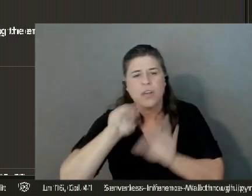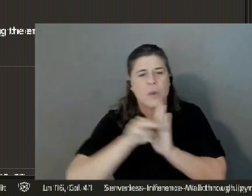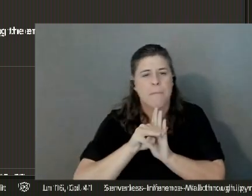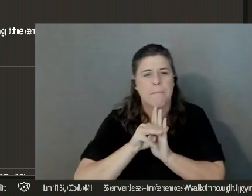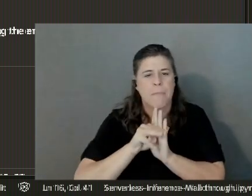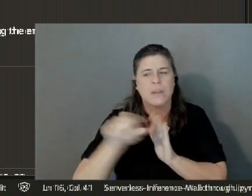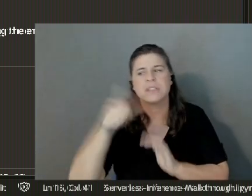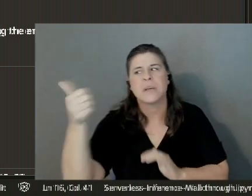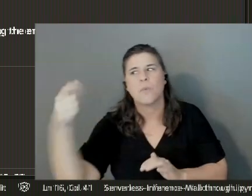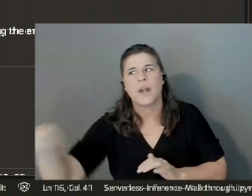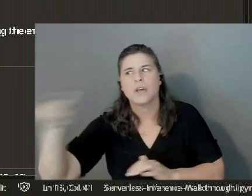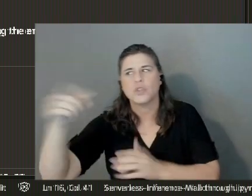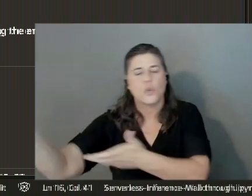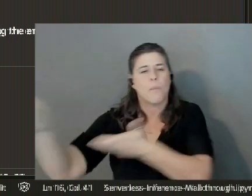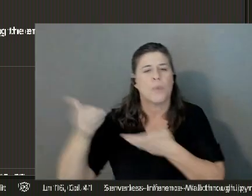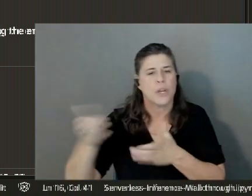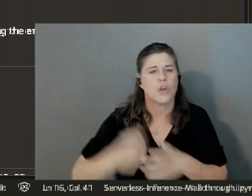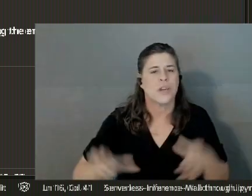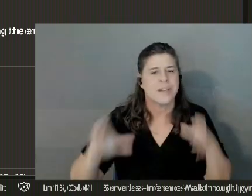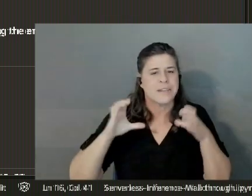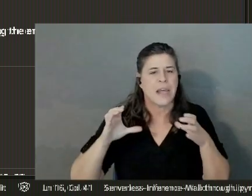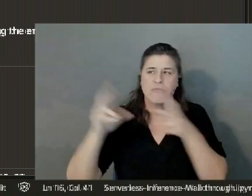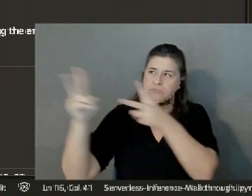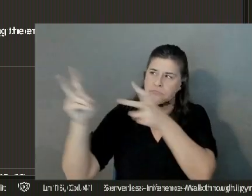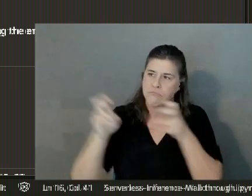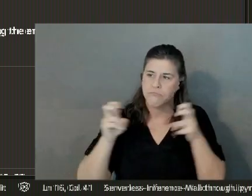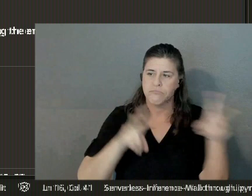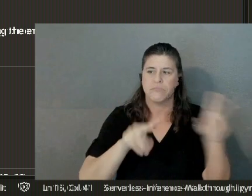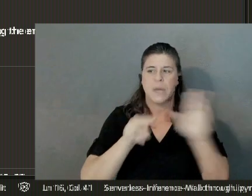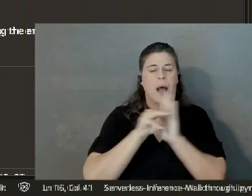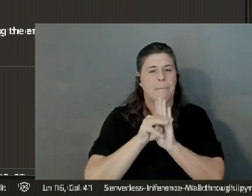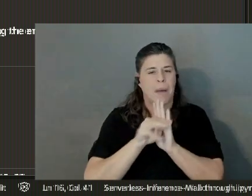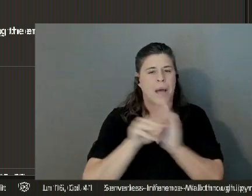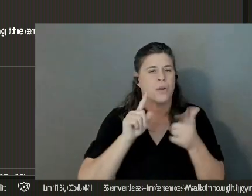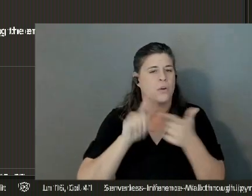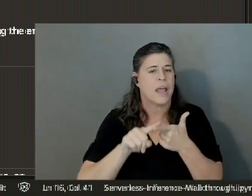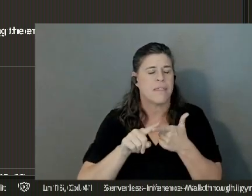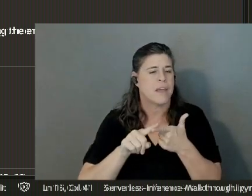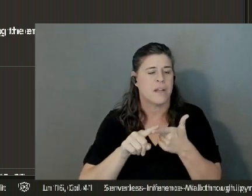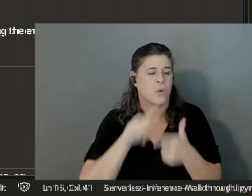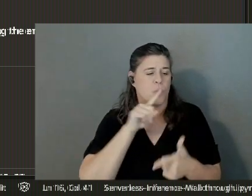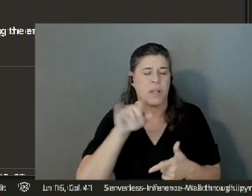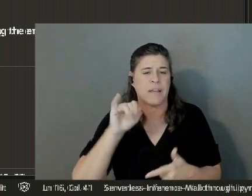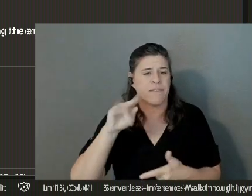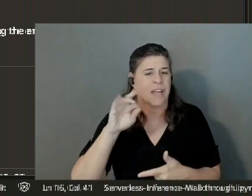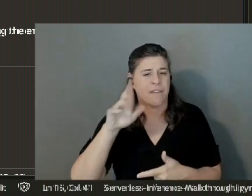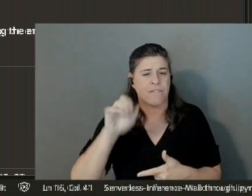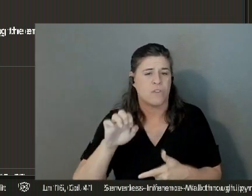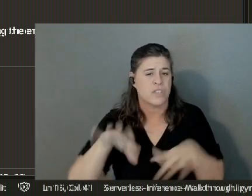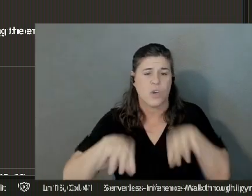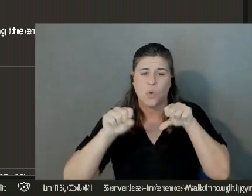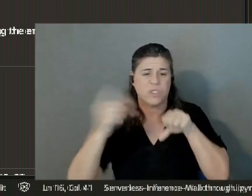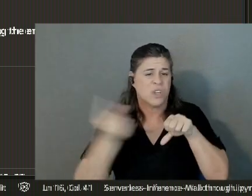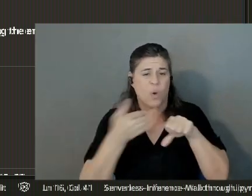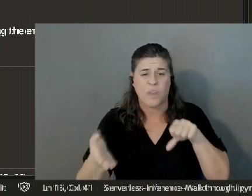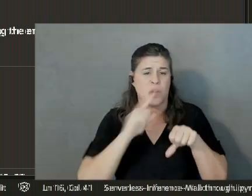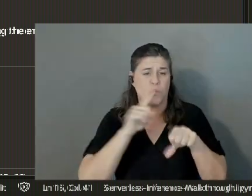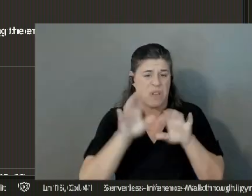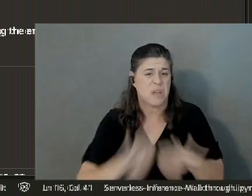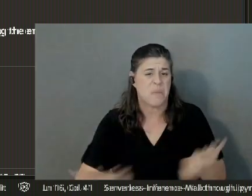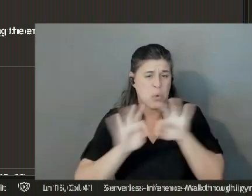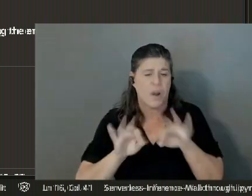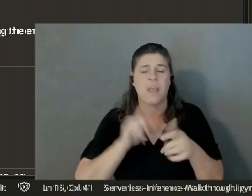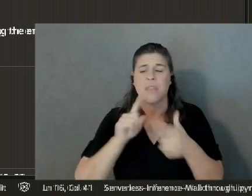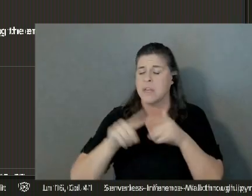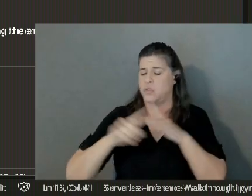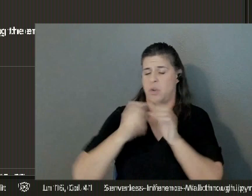your container, bring in a model, and just use server. If inference hosting is all you cared about, then you just start from there, right?